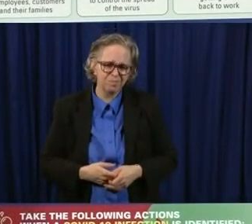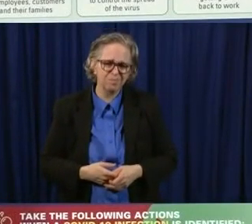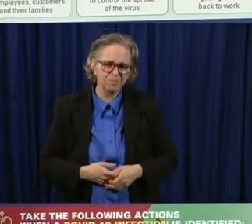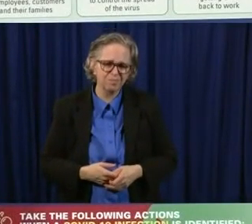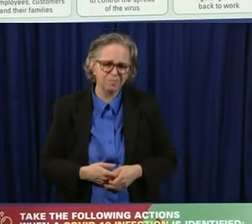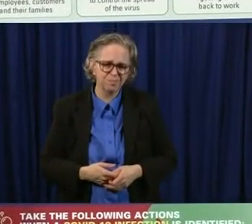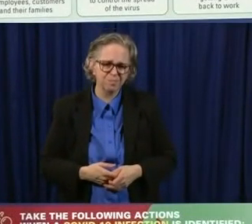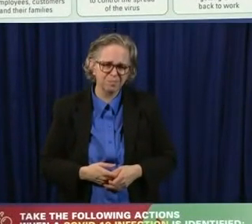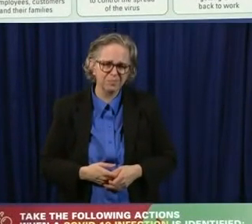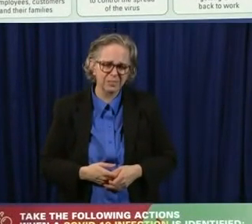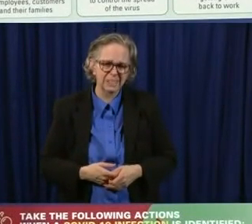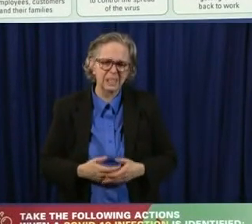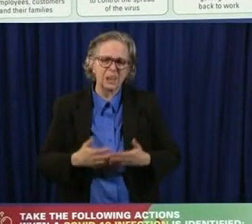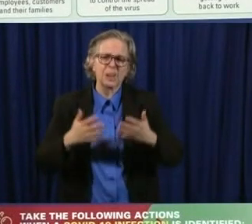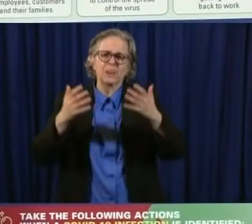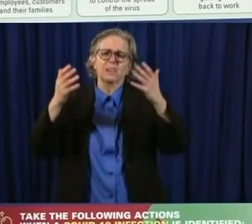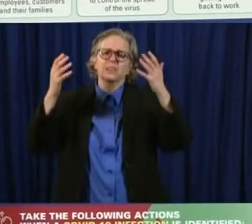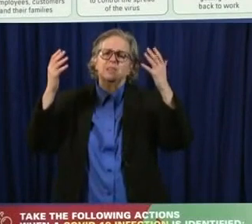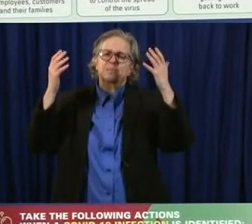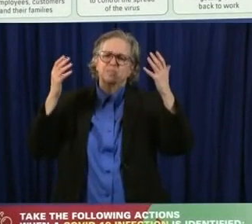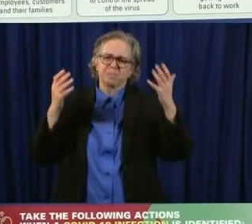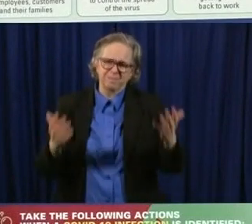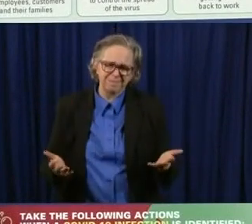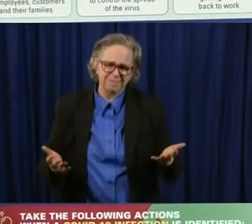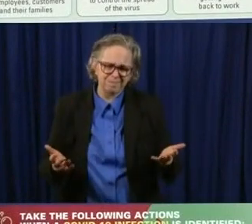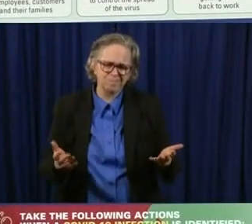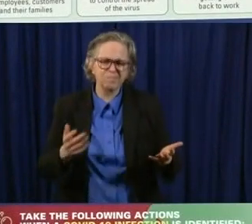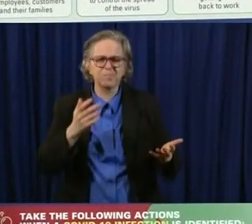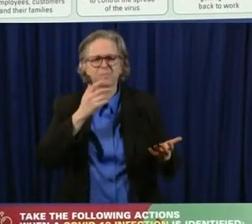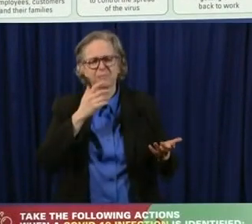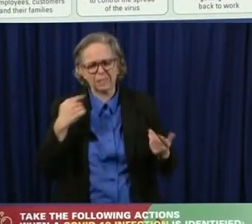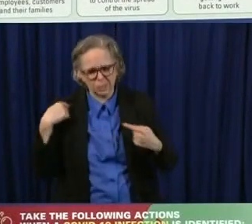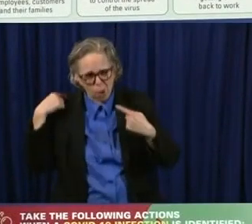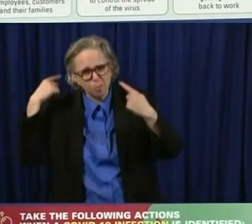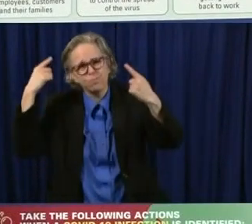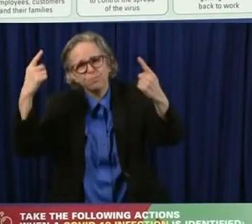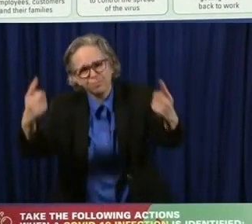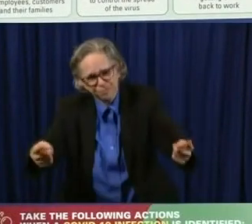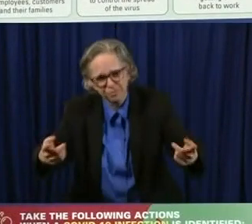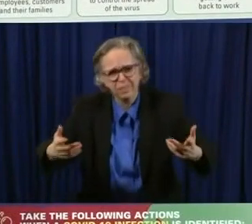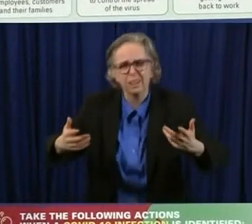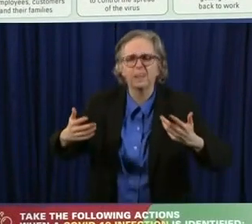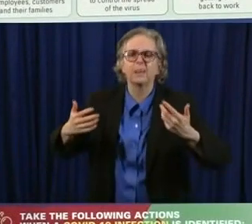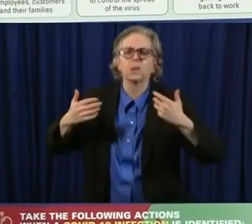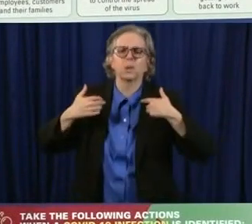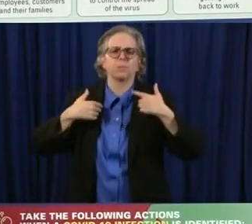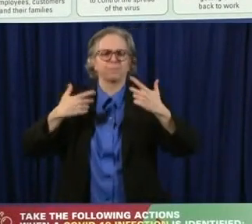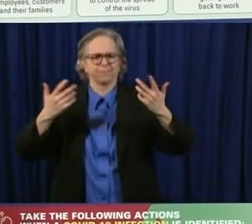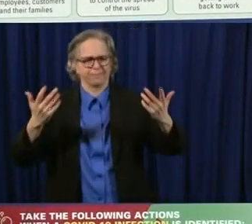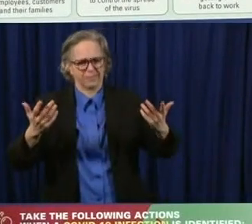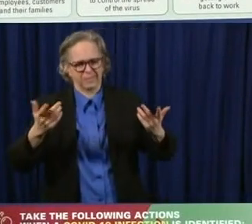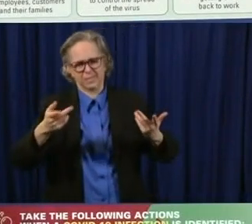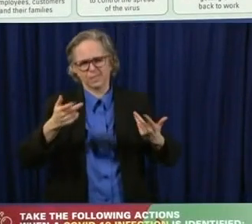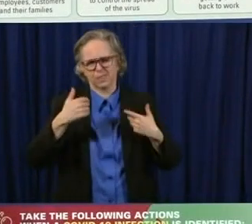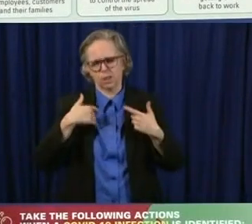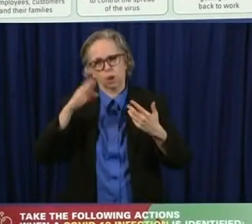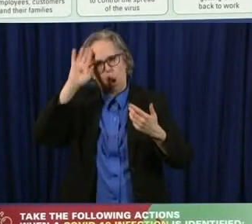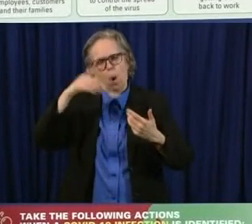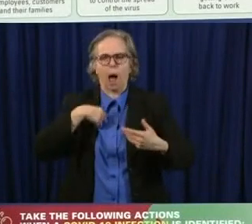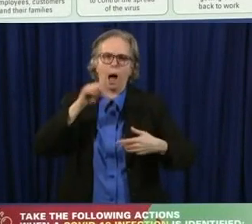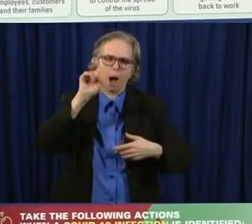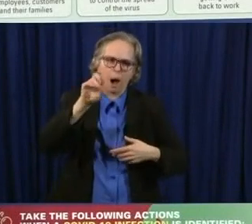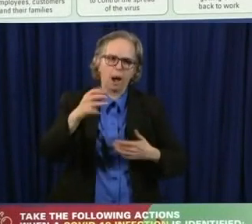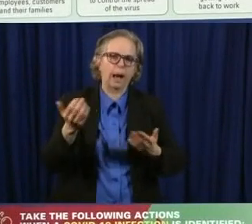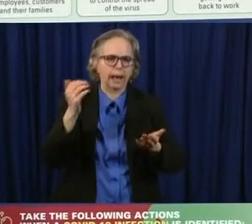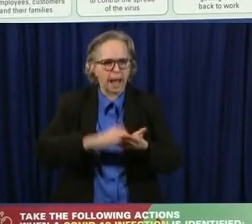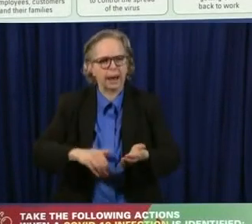I've talked a lot. We've talked a lot about, uh, and I know a lot of speculation in the news media and